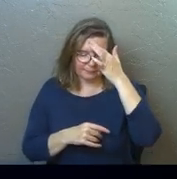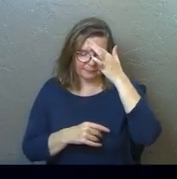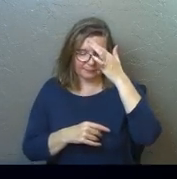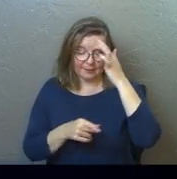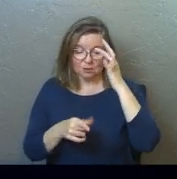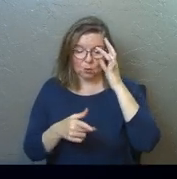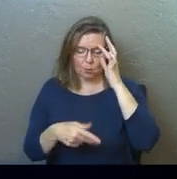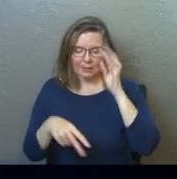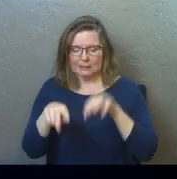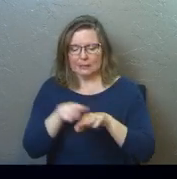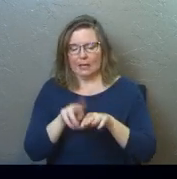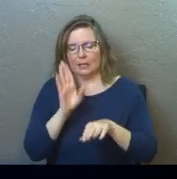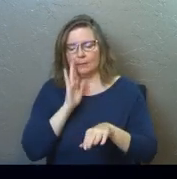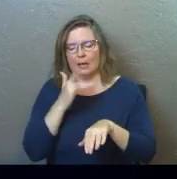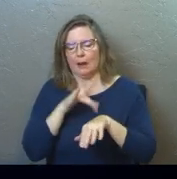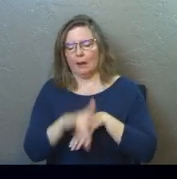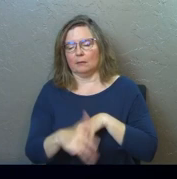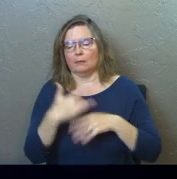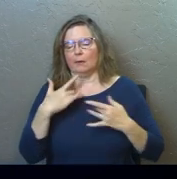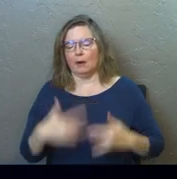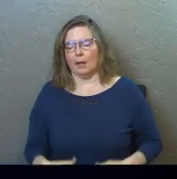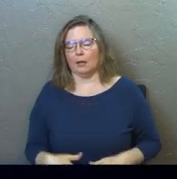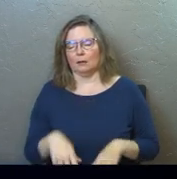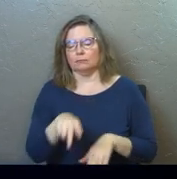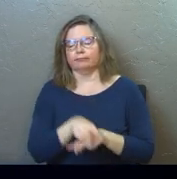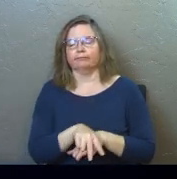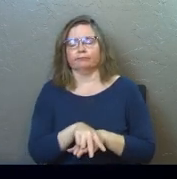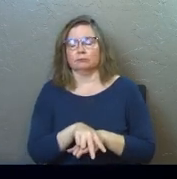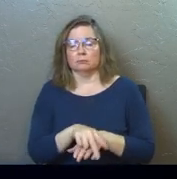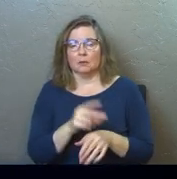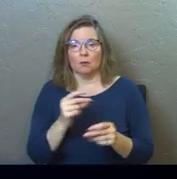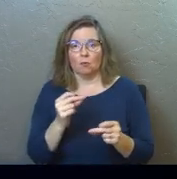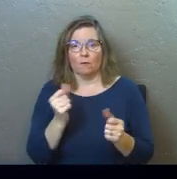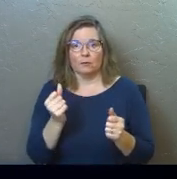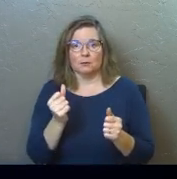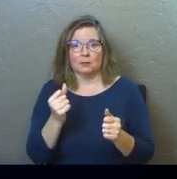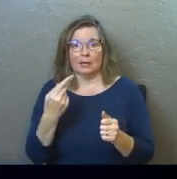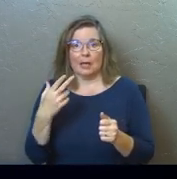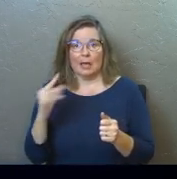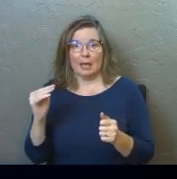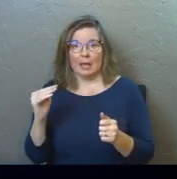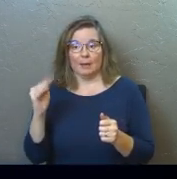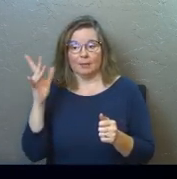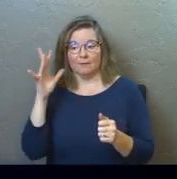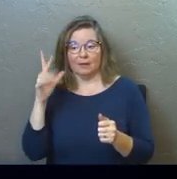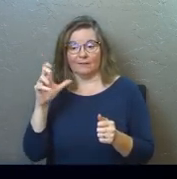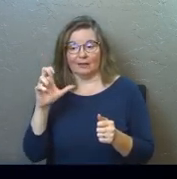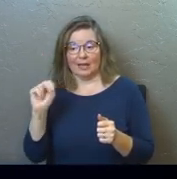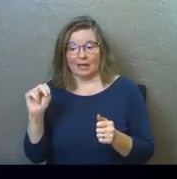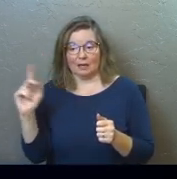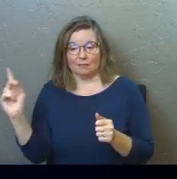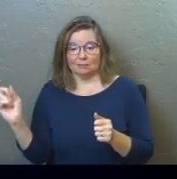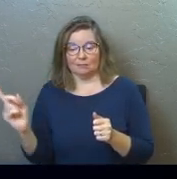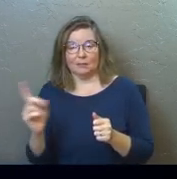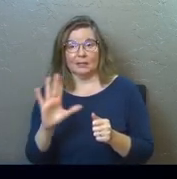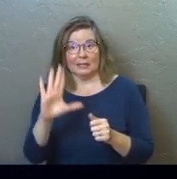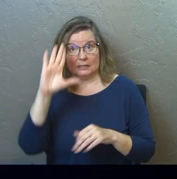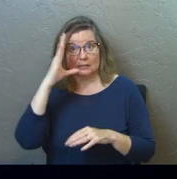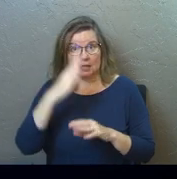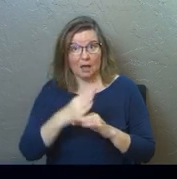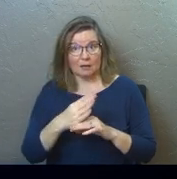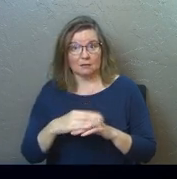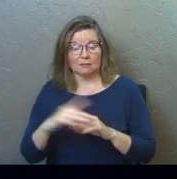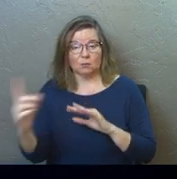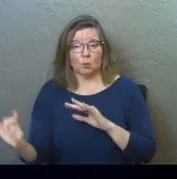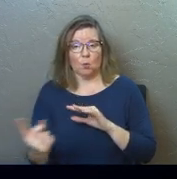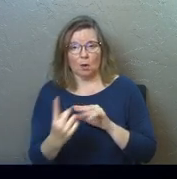he's there naked on his bed, inside of his tent. And all of a sudden, Ham, the father of Canaan, his son,